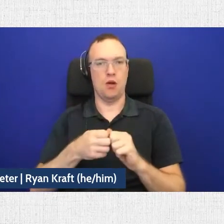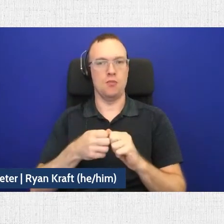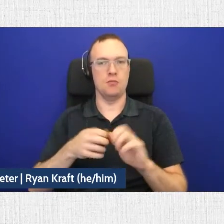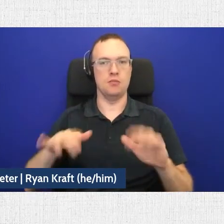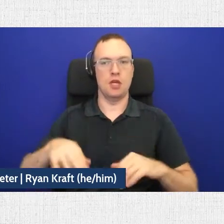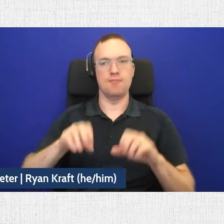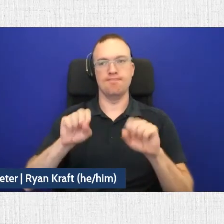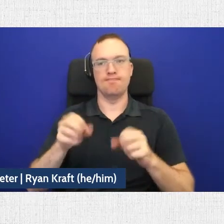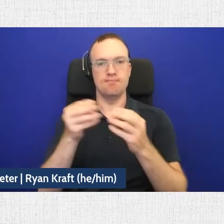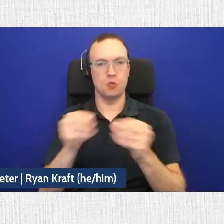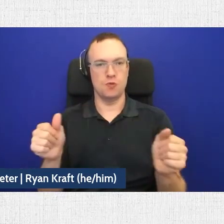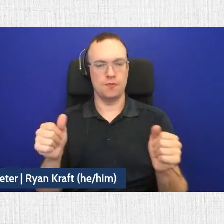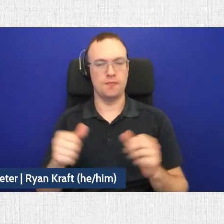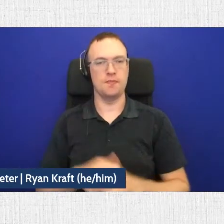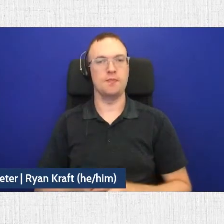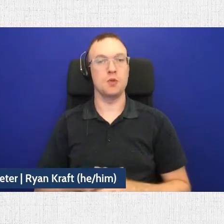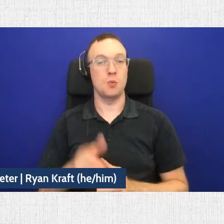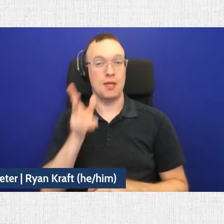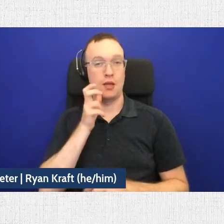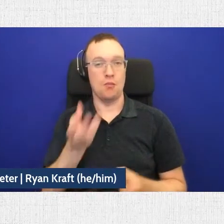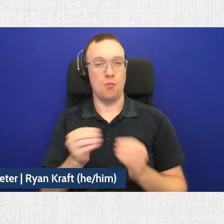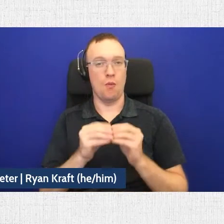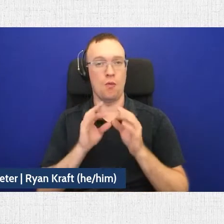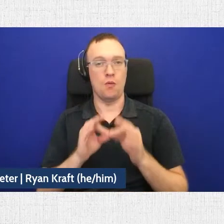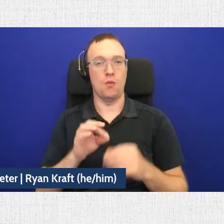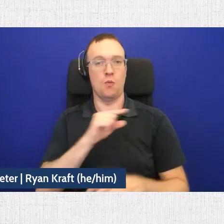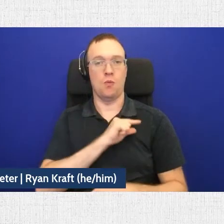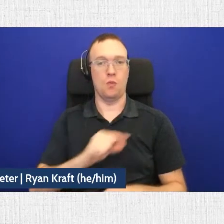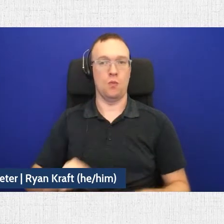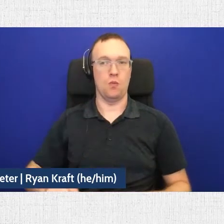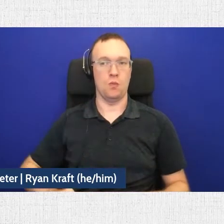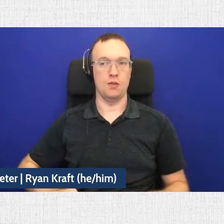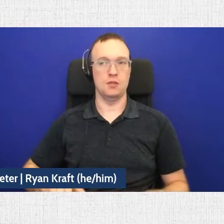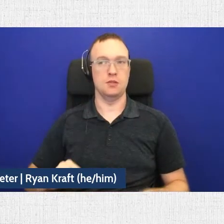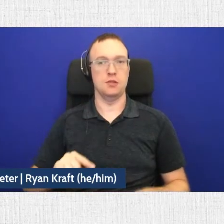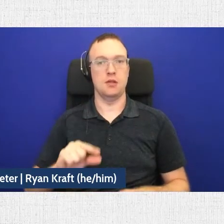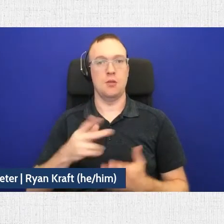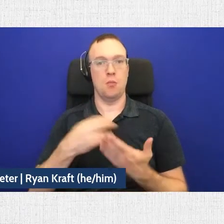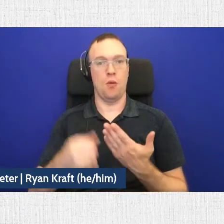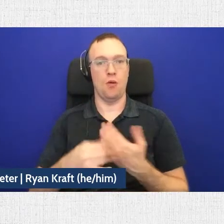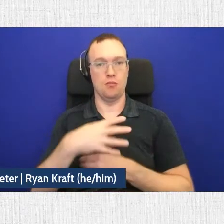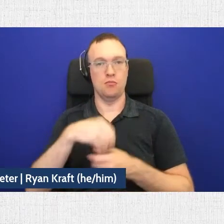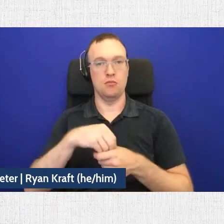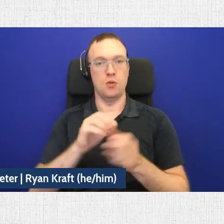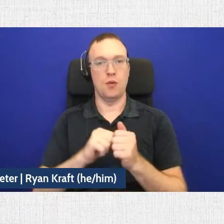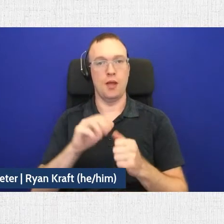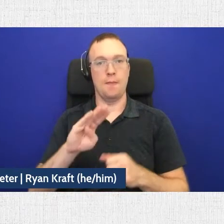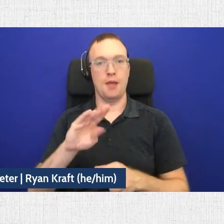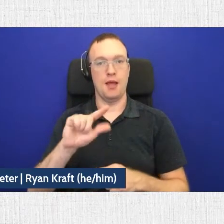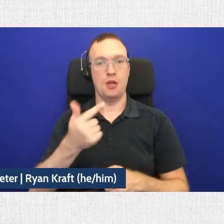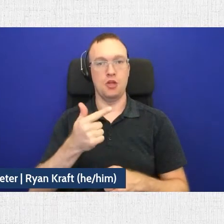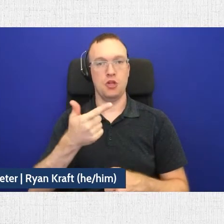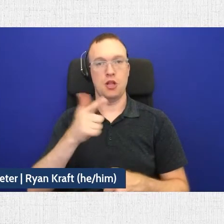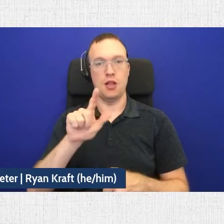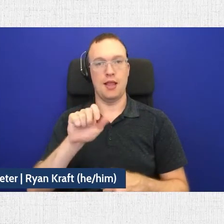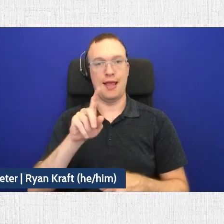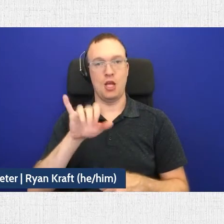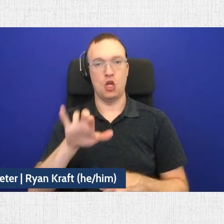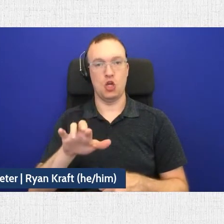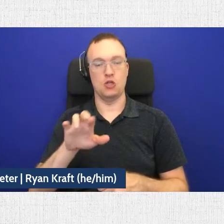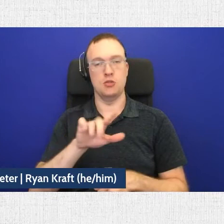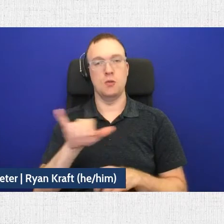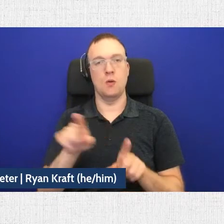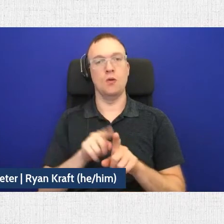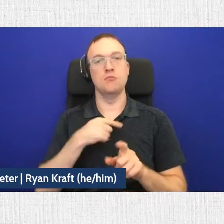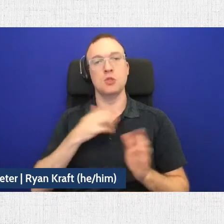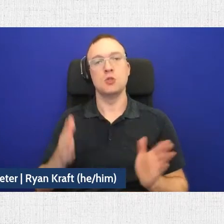able to resolve. So you'll hear more about the Queen's project we have with BLG later, and I would encourage